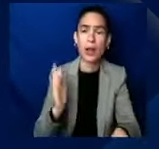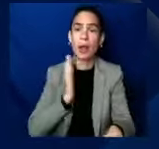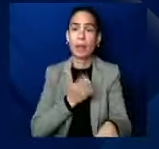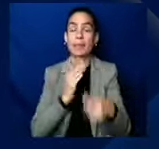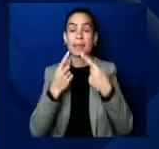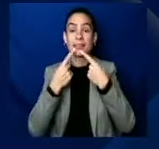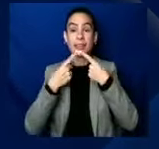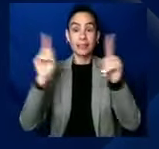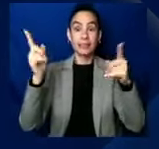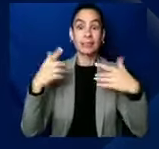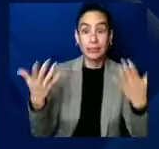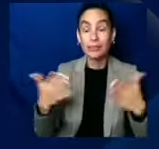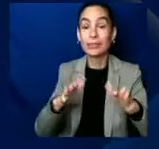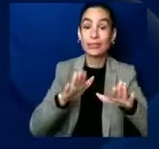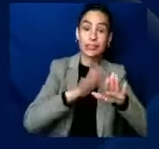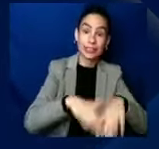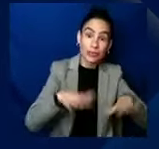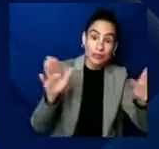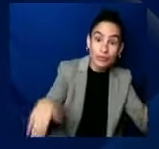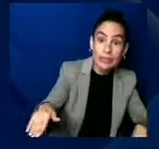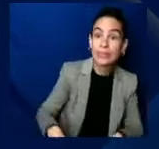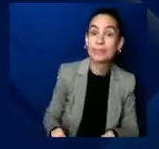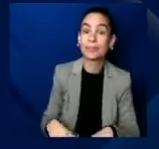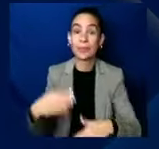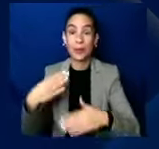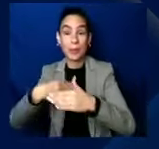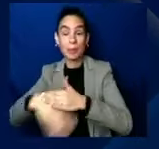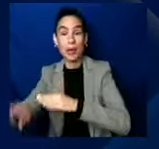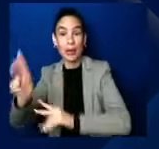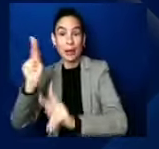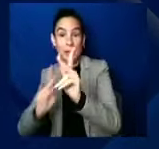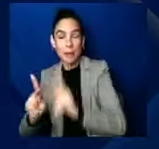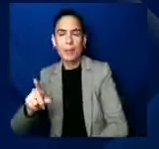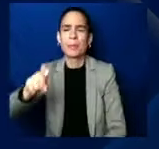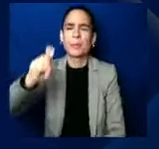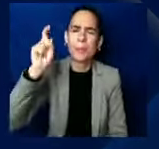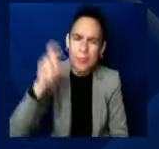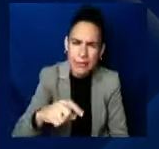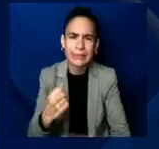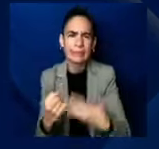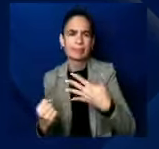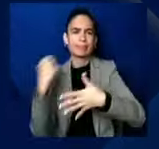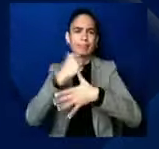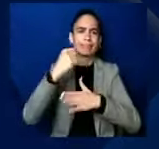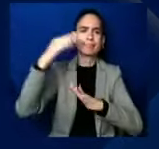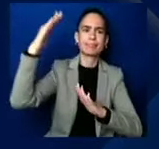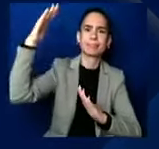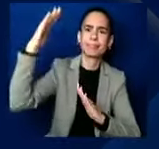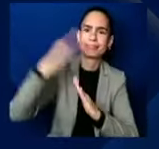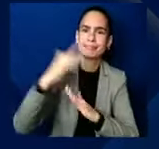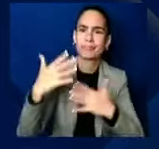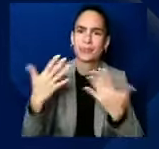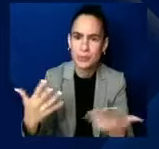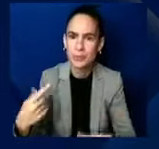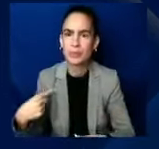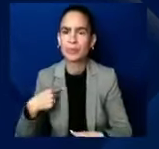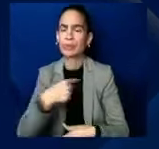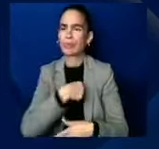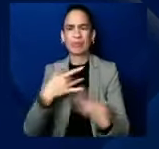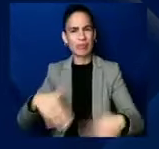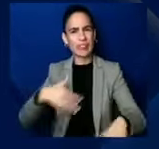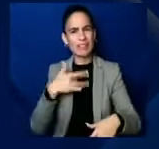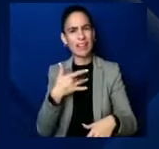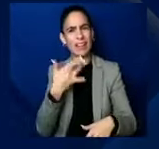be at the center. And so I'm grateful that today we have in this panel, two individuals who have